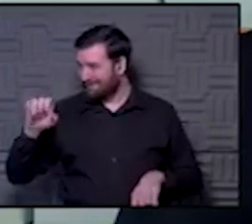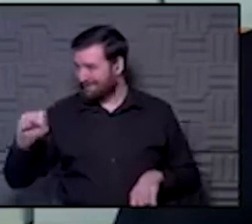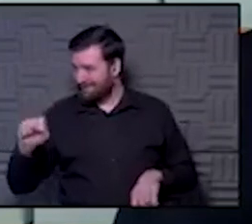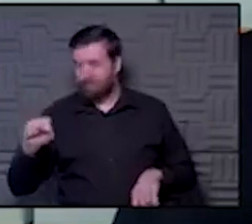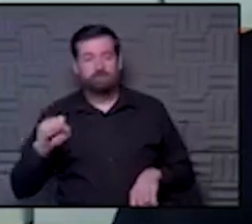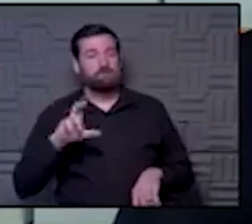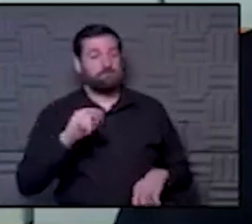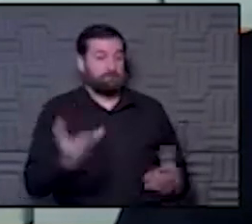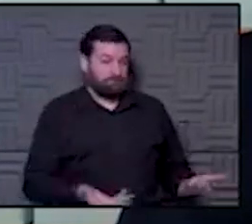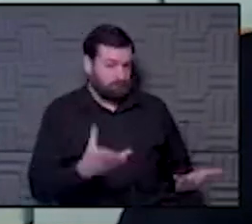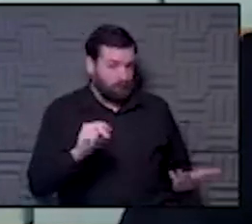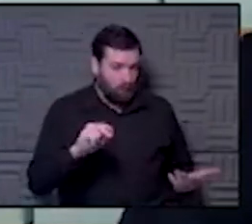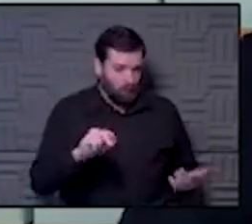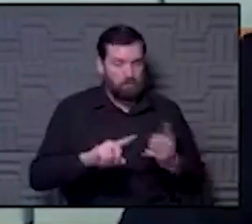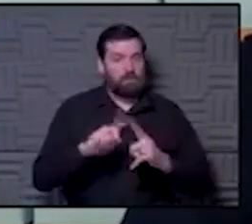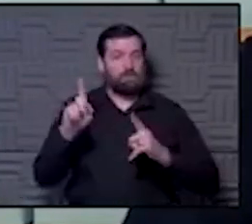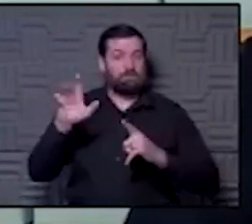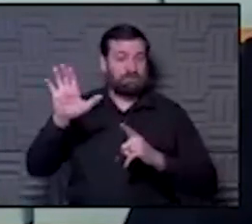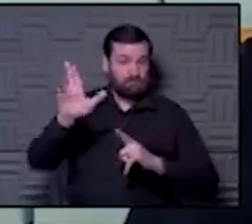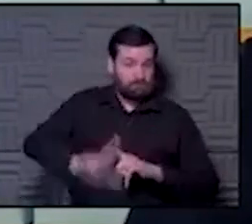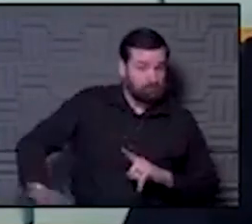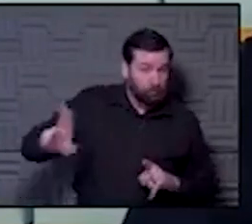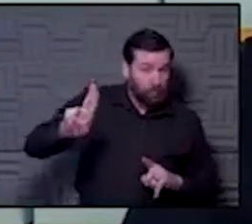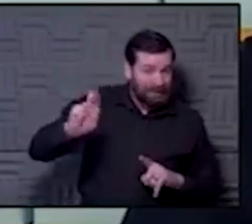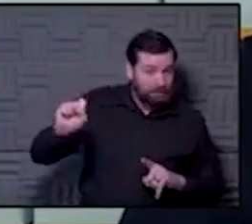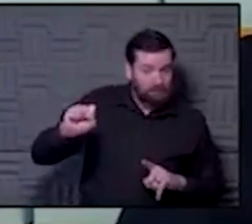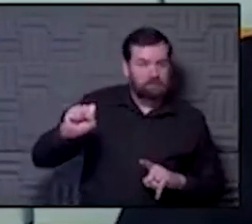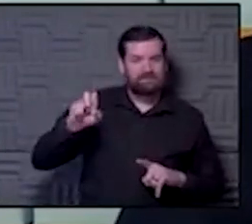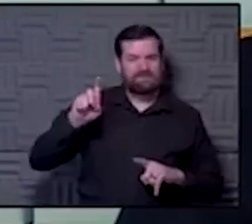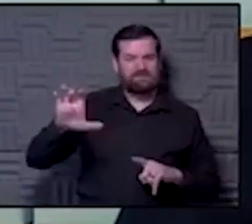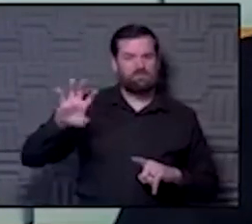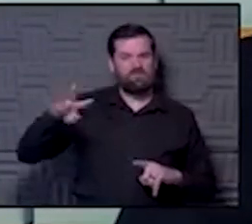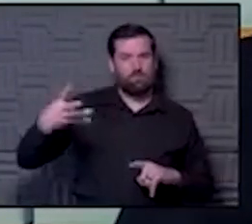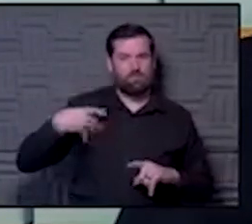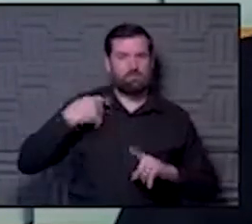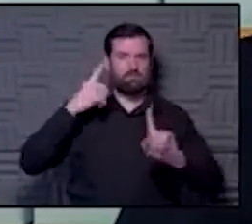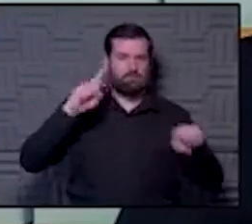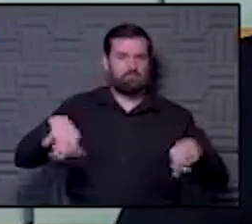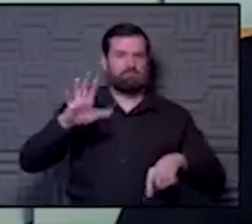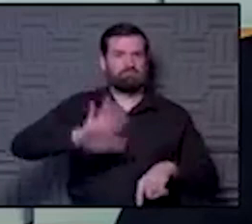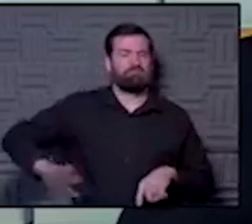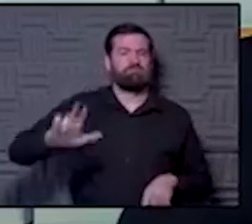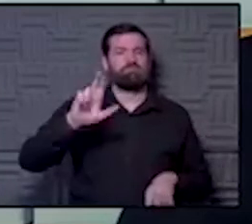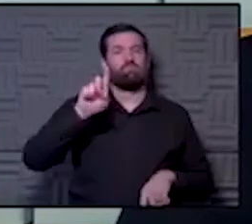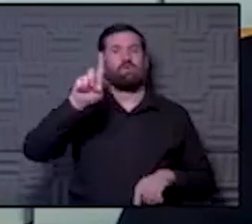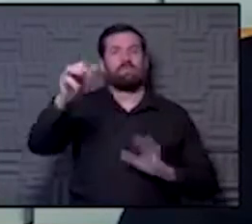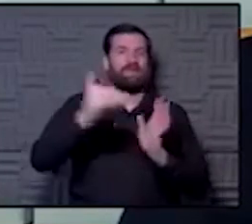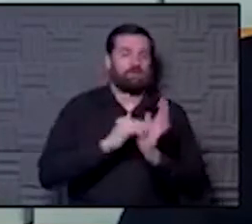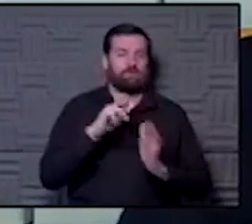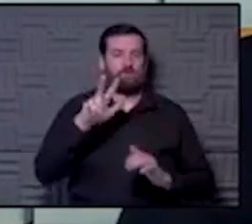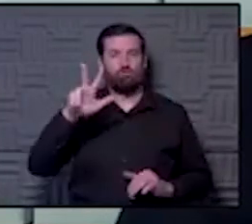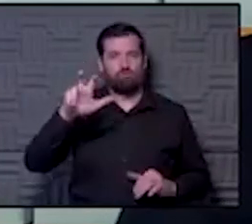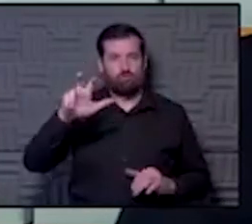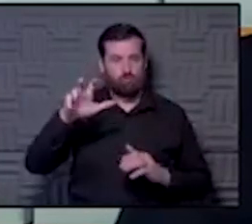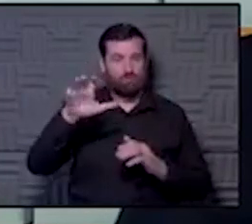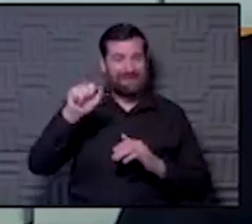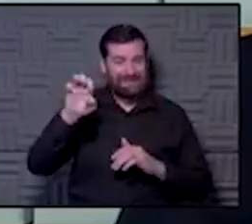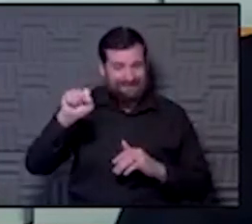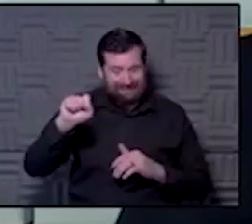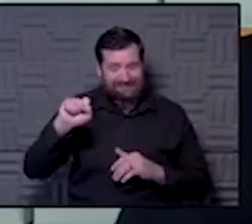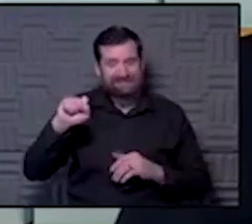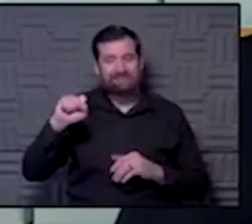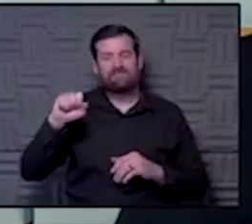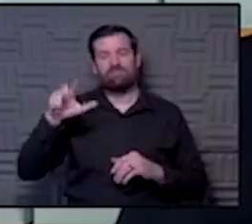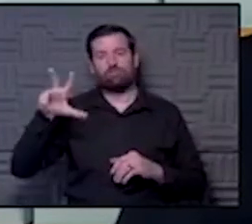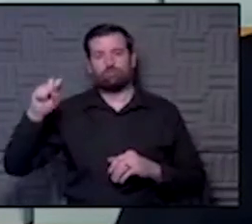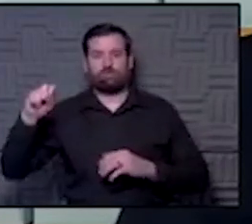have been nationally. So there's been, as of December 4th, the CDC reported around 1,300 cases with 30 deaths. Their data will be